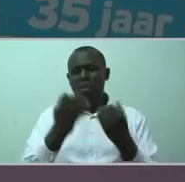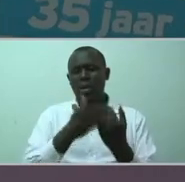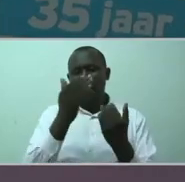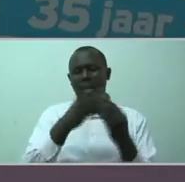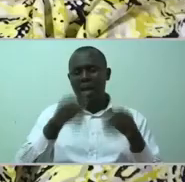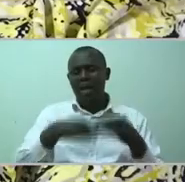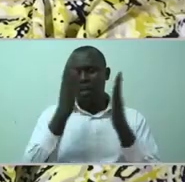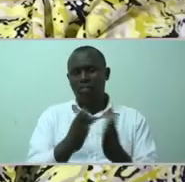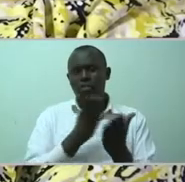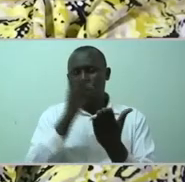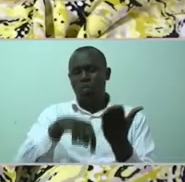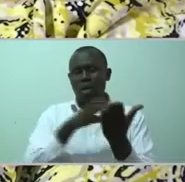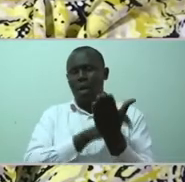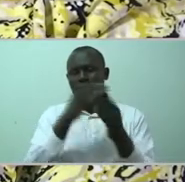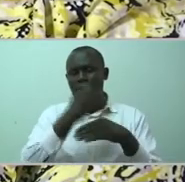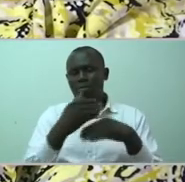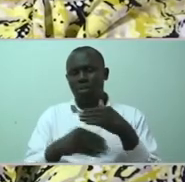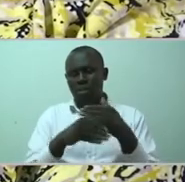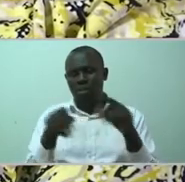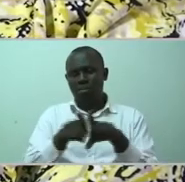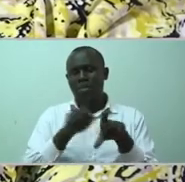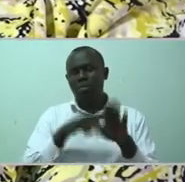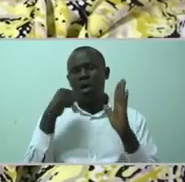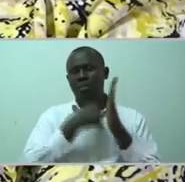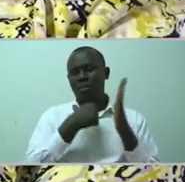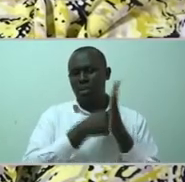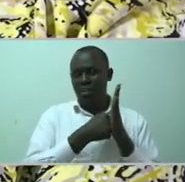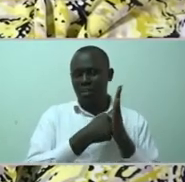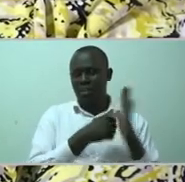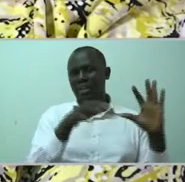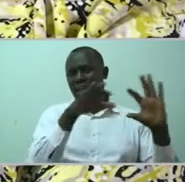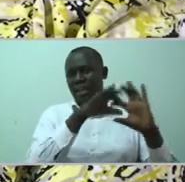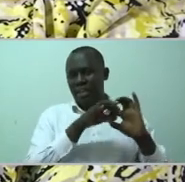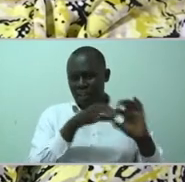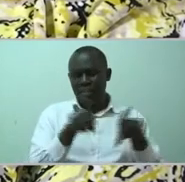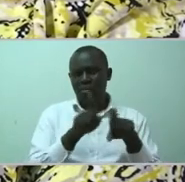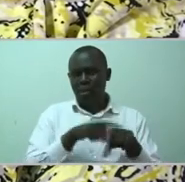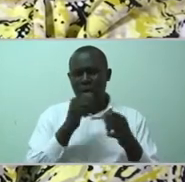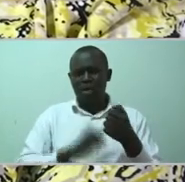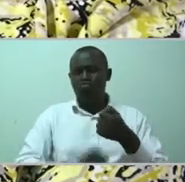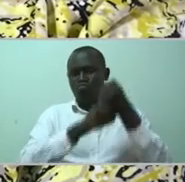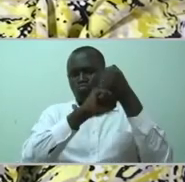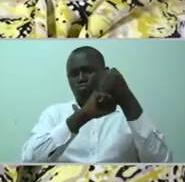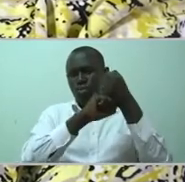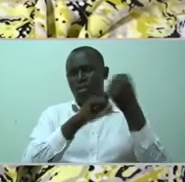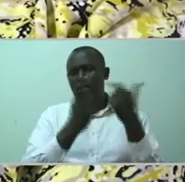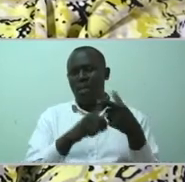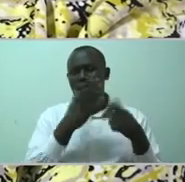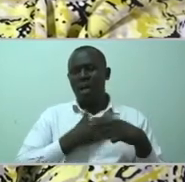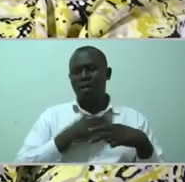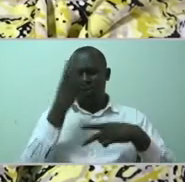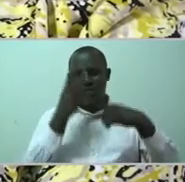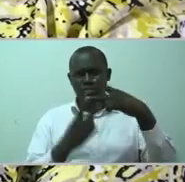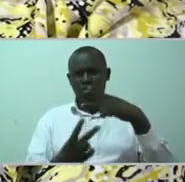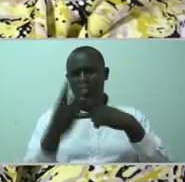through capacity building and advocacy, linking and grant support. Our vision